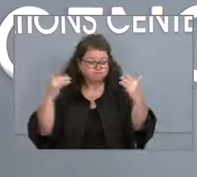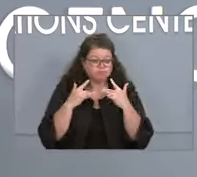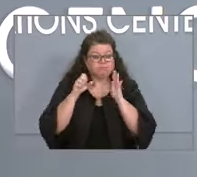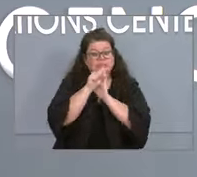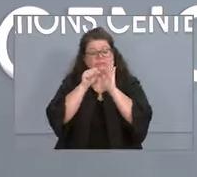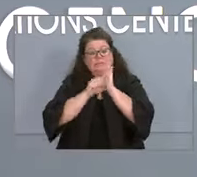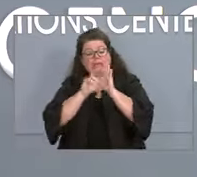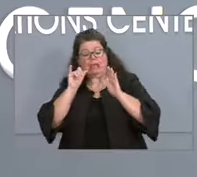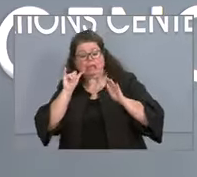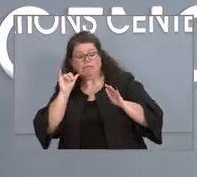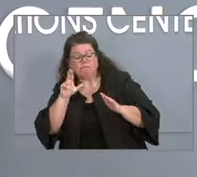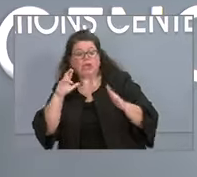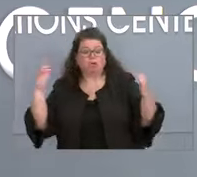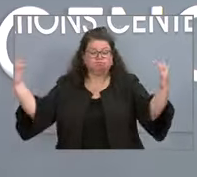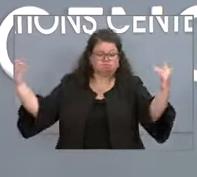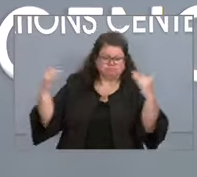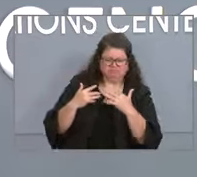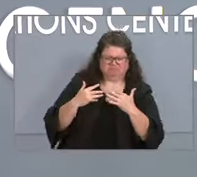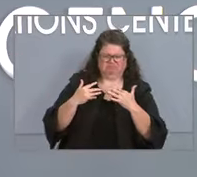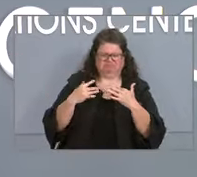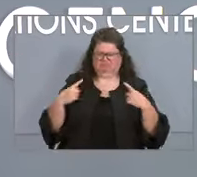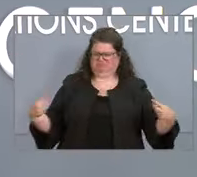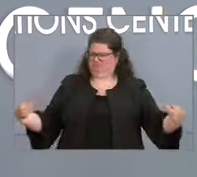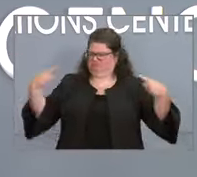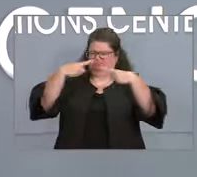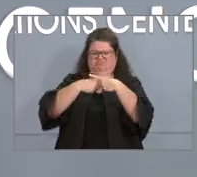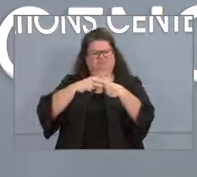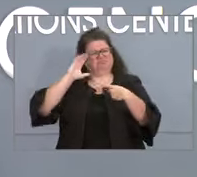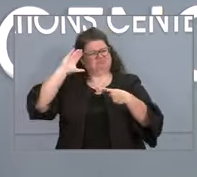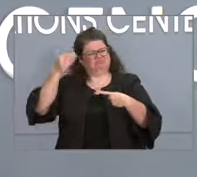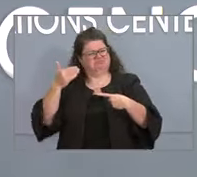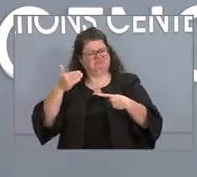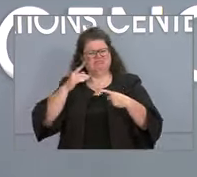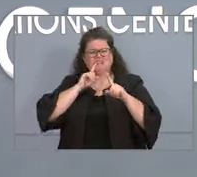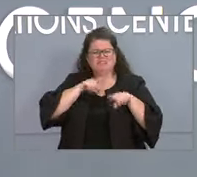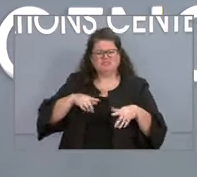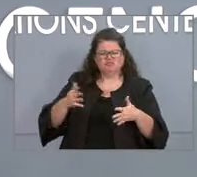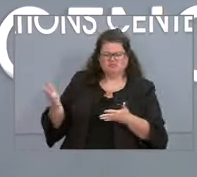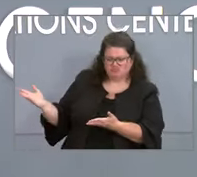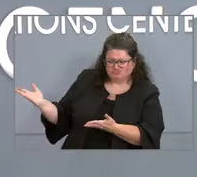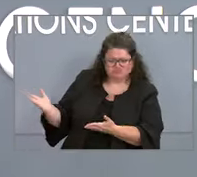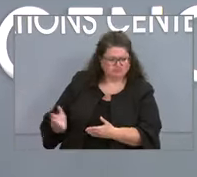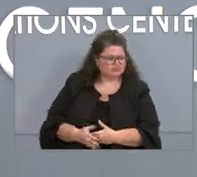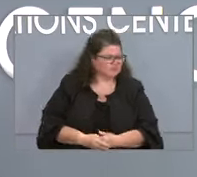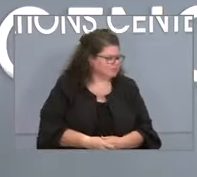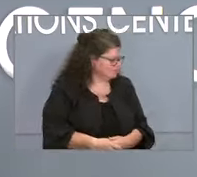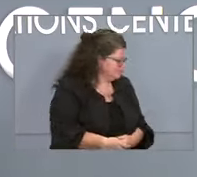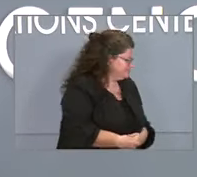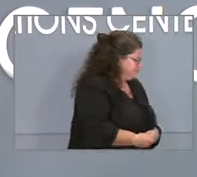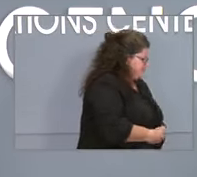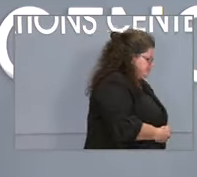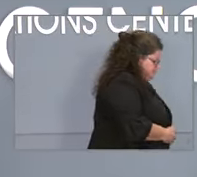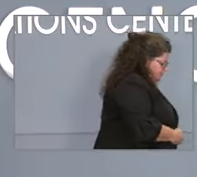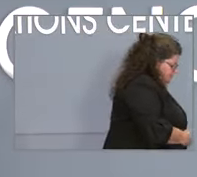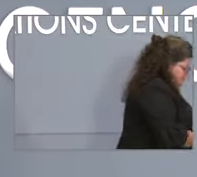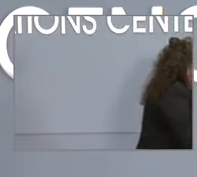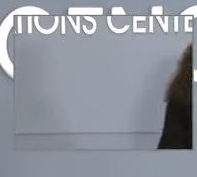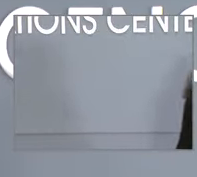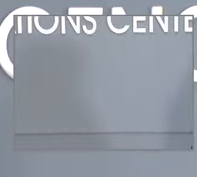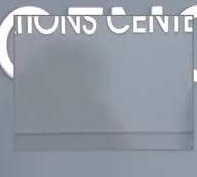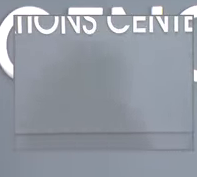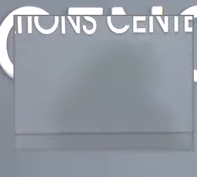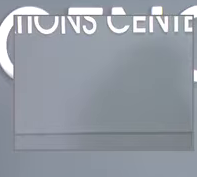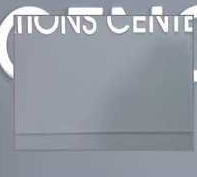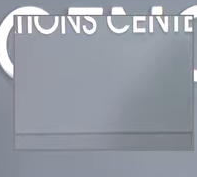So how does this how does this all mesh? Sure. So I think I would say small bit of optimism